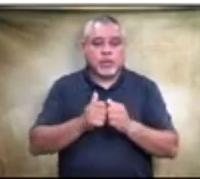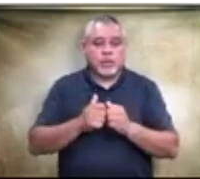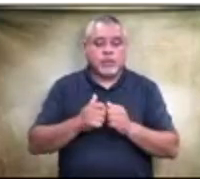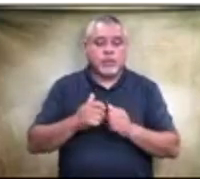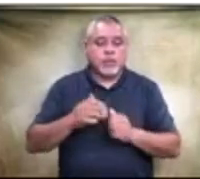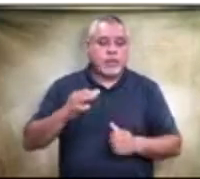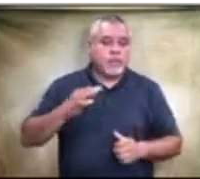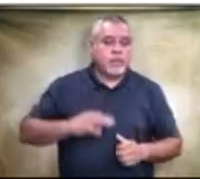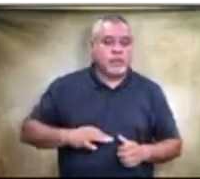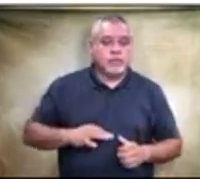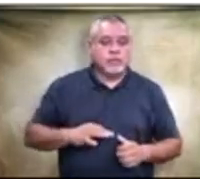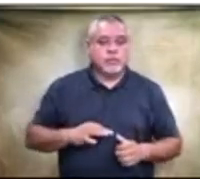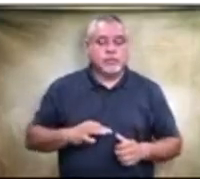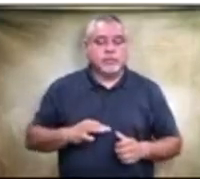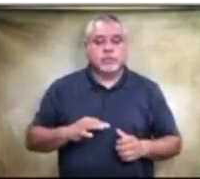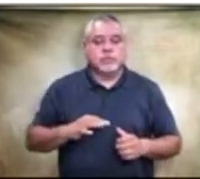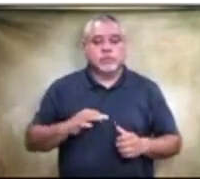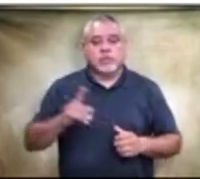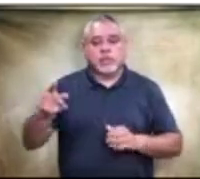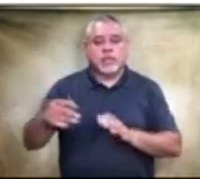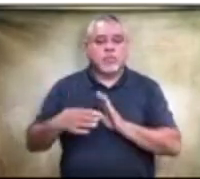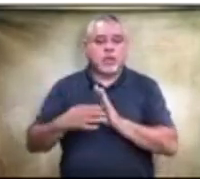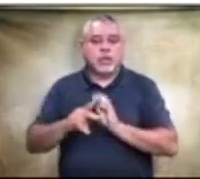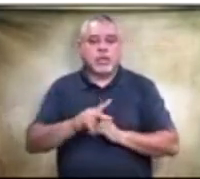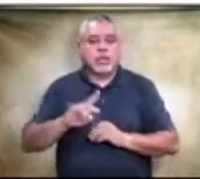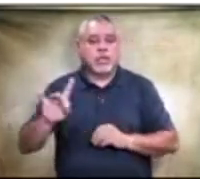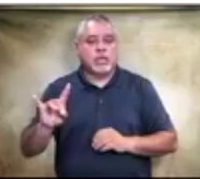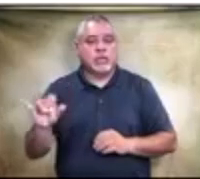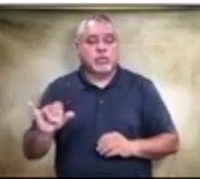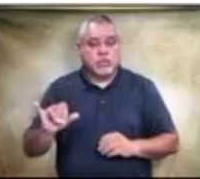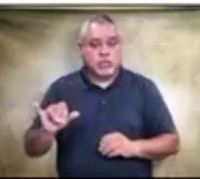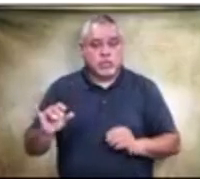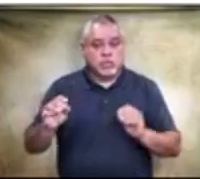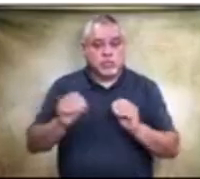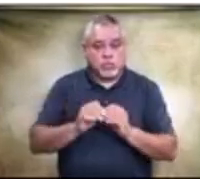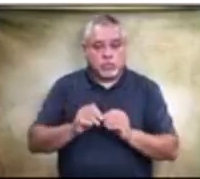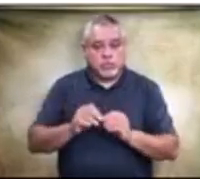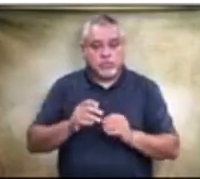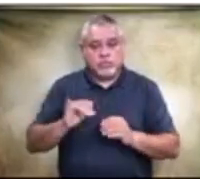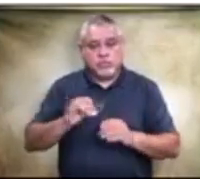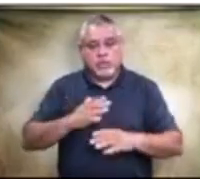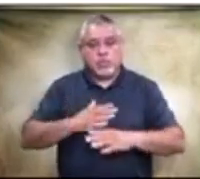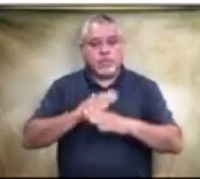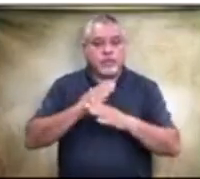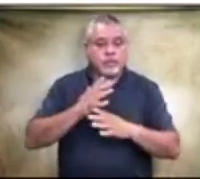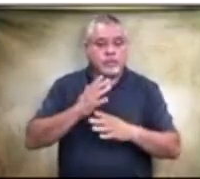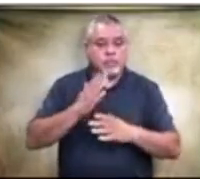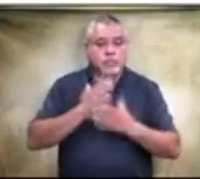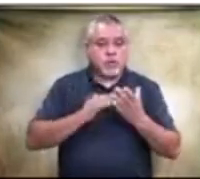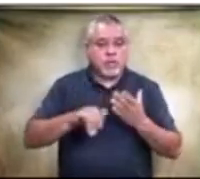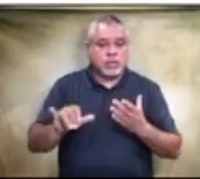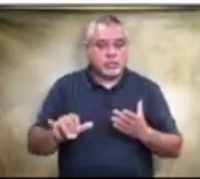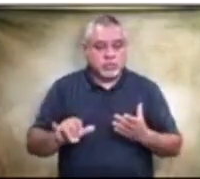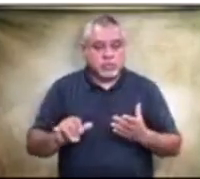of course, I guess they model K-8 as well. Is it more of a competitive aspect to it as well to keep